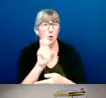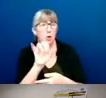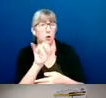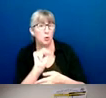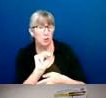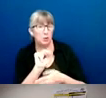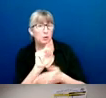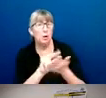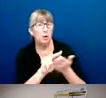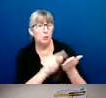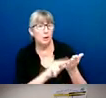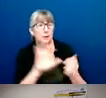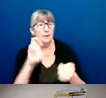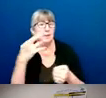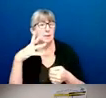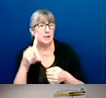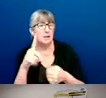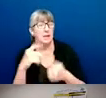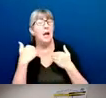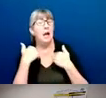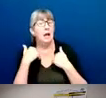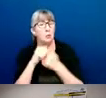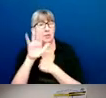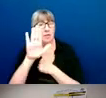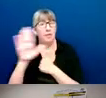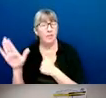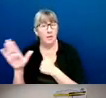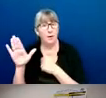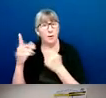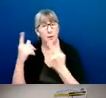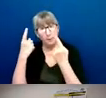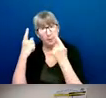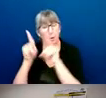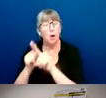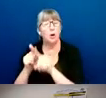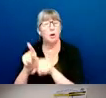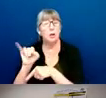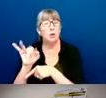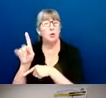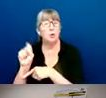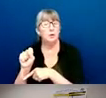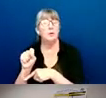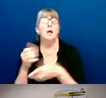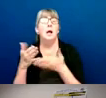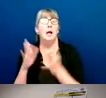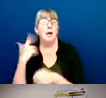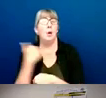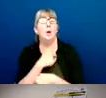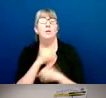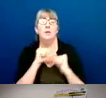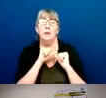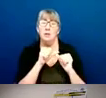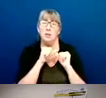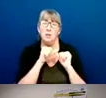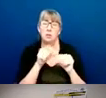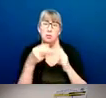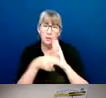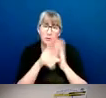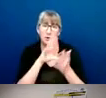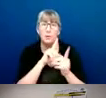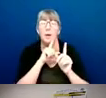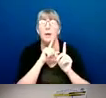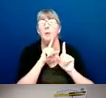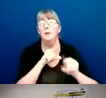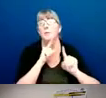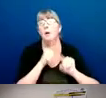has with their bargaining units requires us to continue to review and respond by updating those sections accordingly. And the next